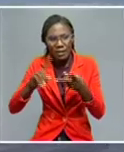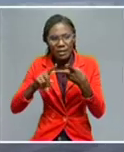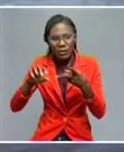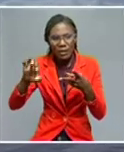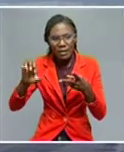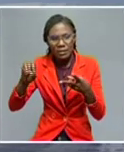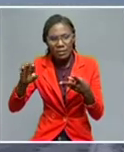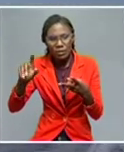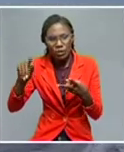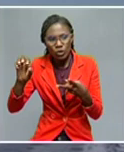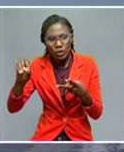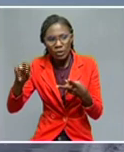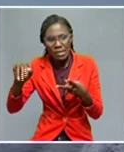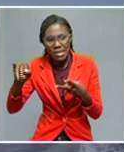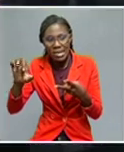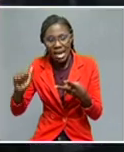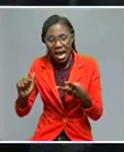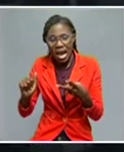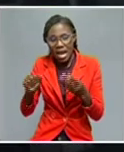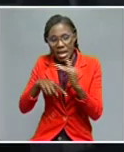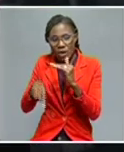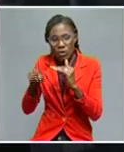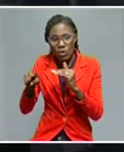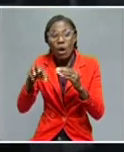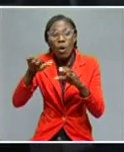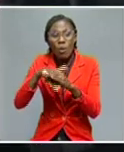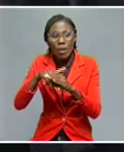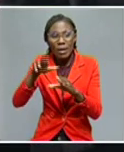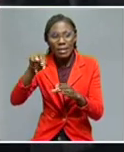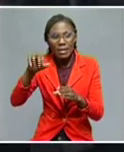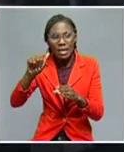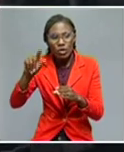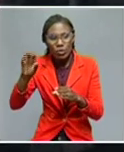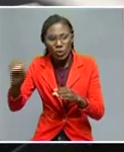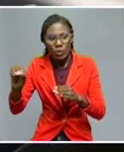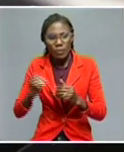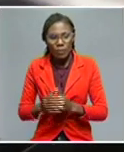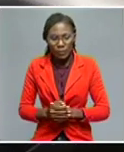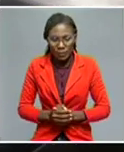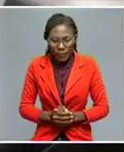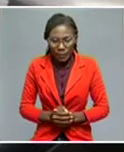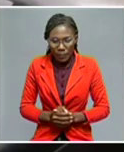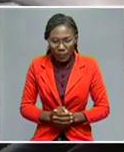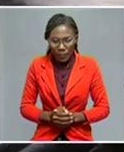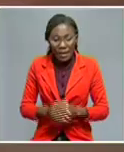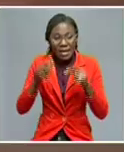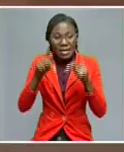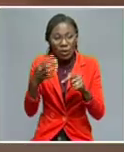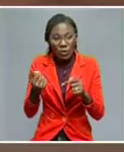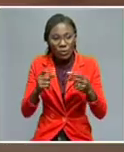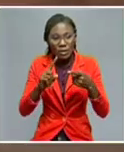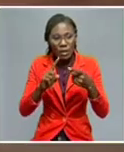who are members of NATO. The Baltic states. Baltic states. And now you have Georgia